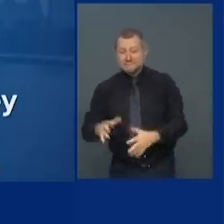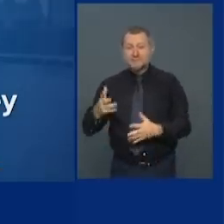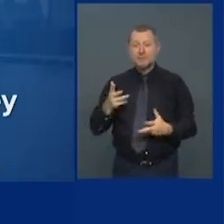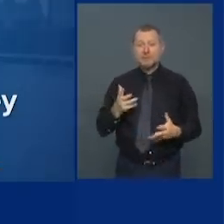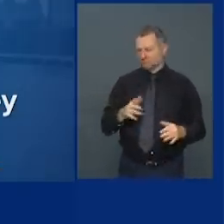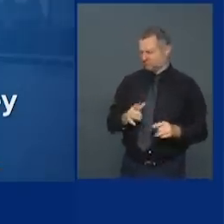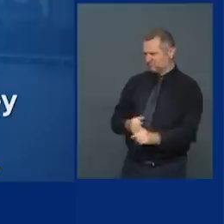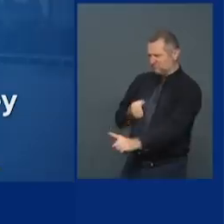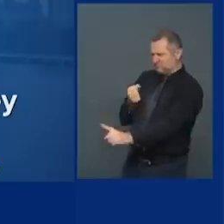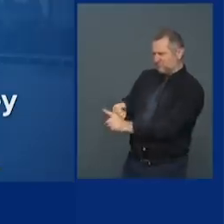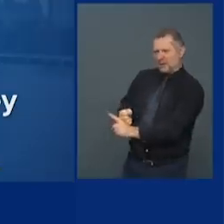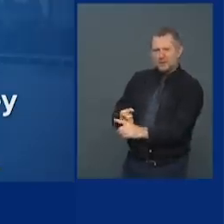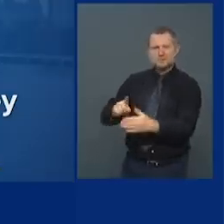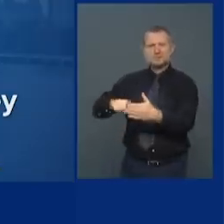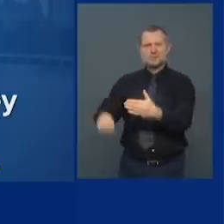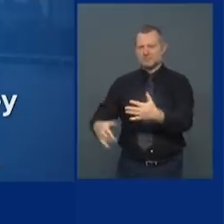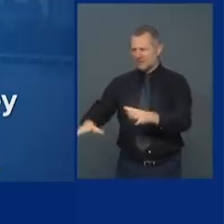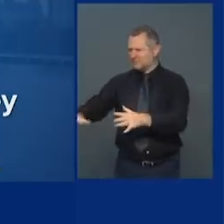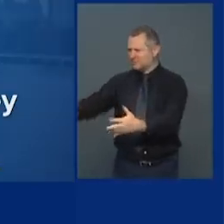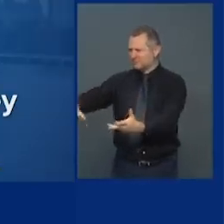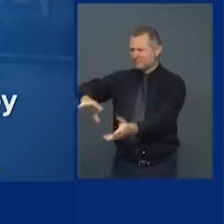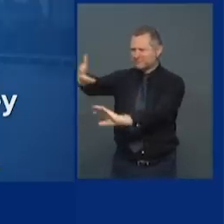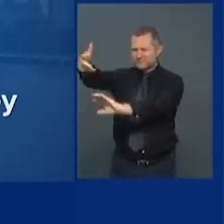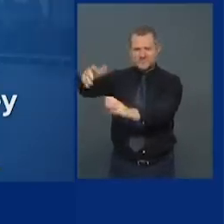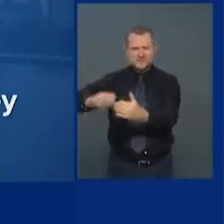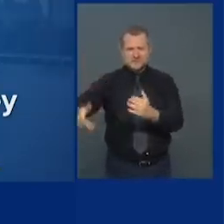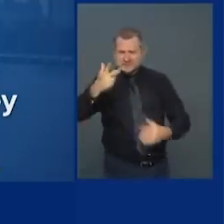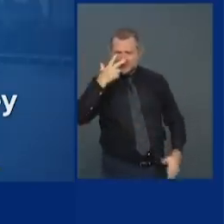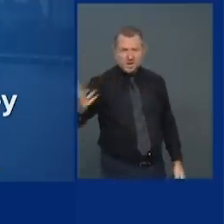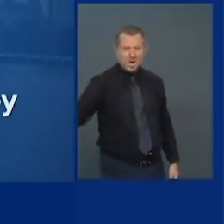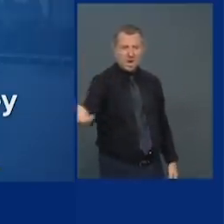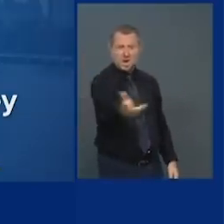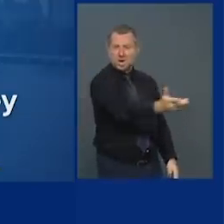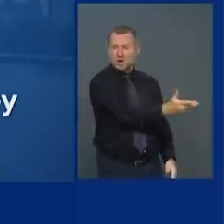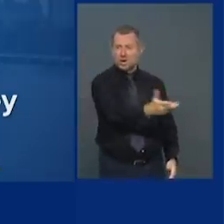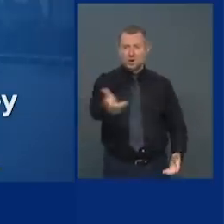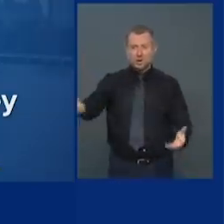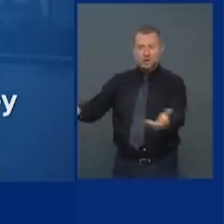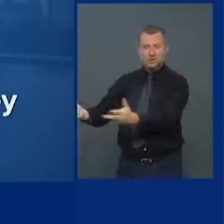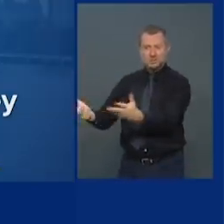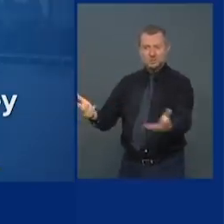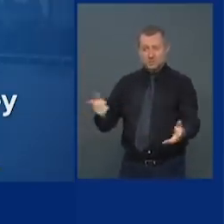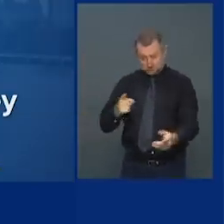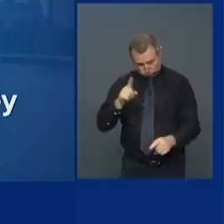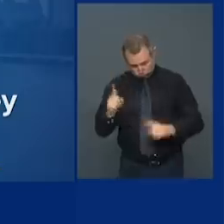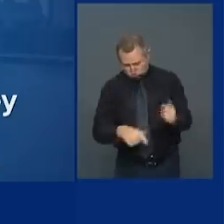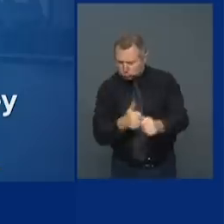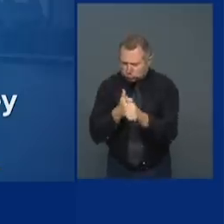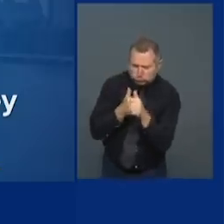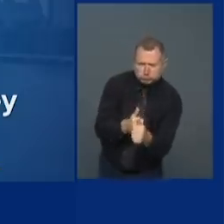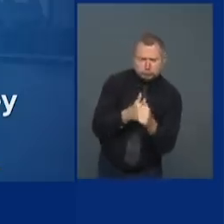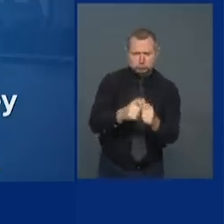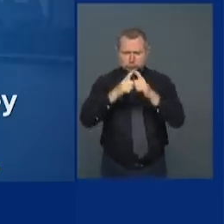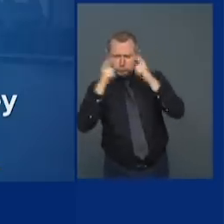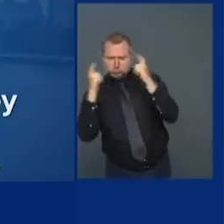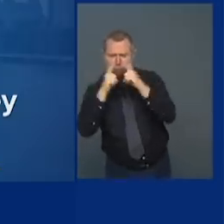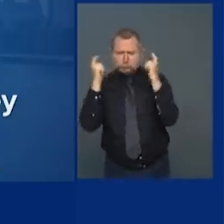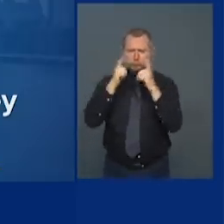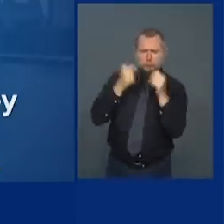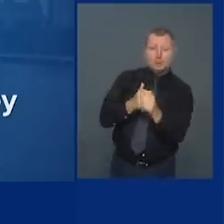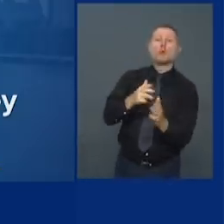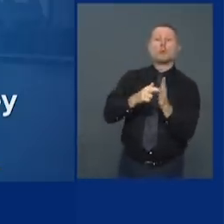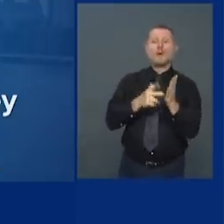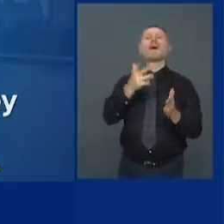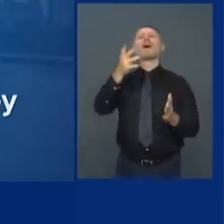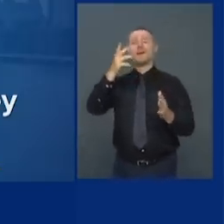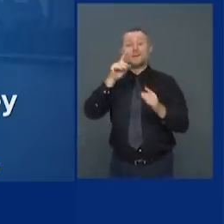That's it. You enforce the mask ordinance, you'll have a lower infection rate. You don't